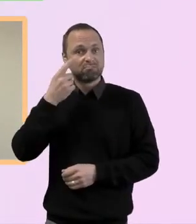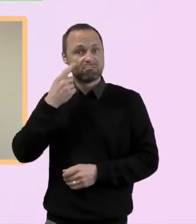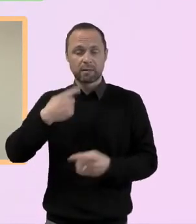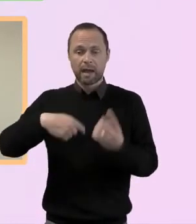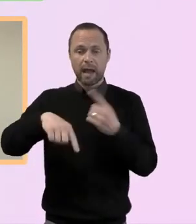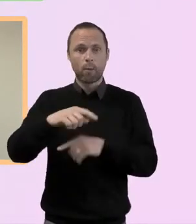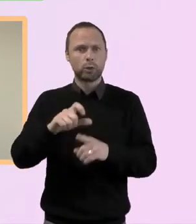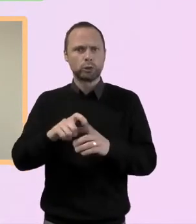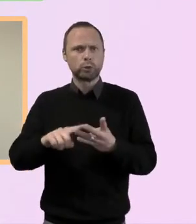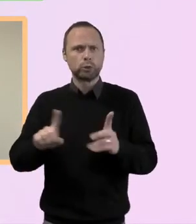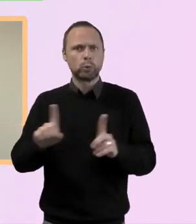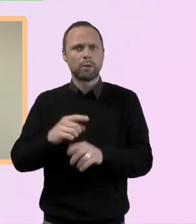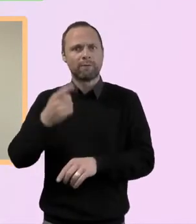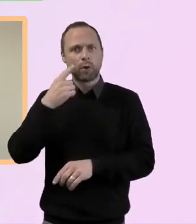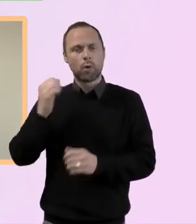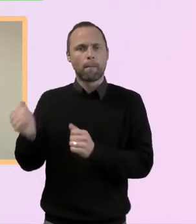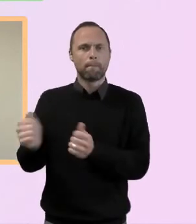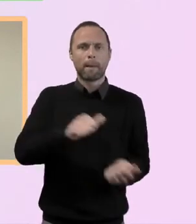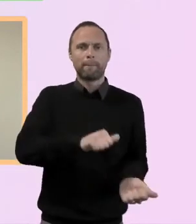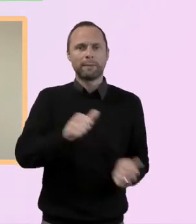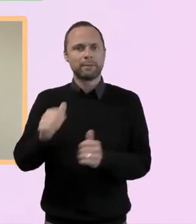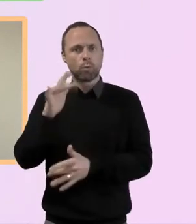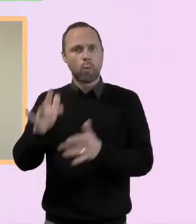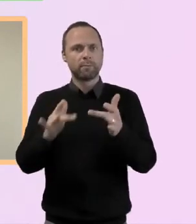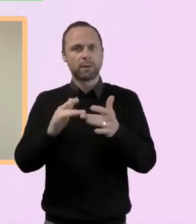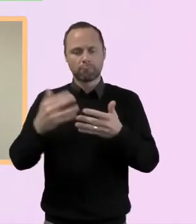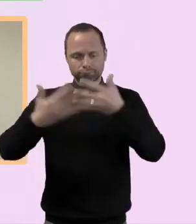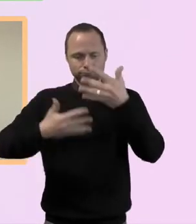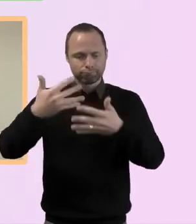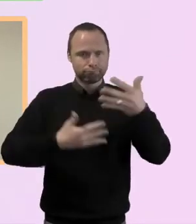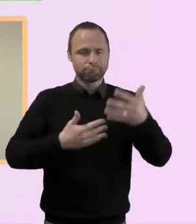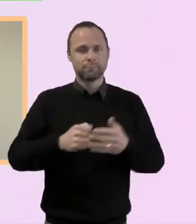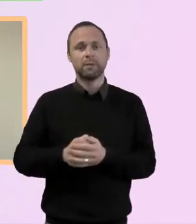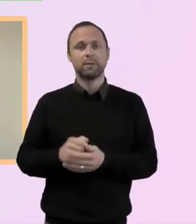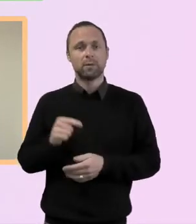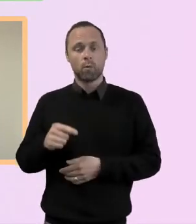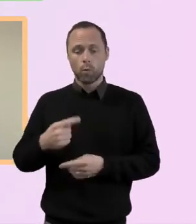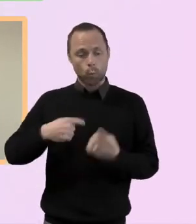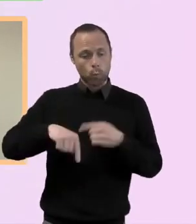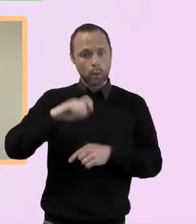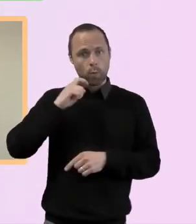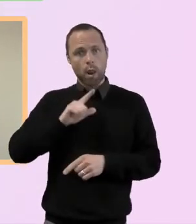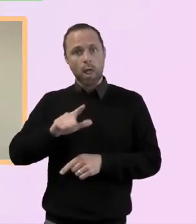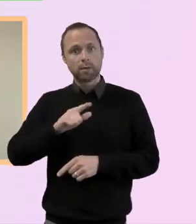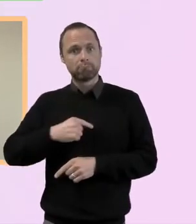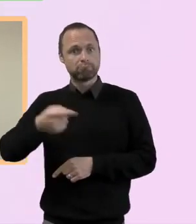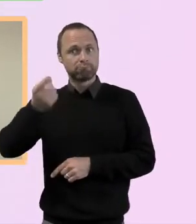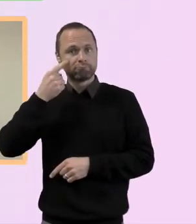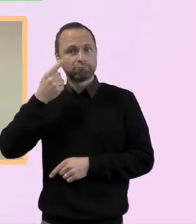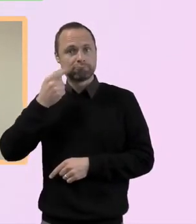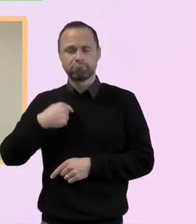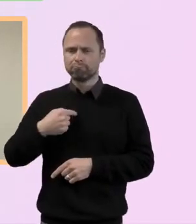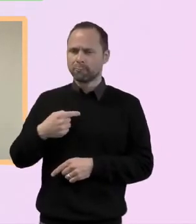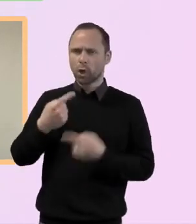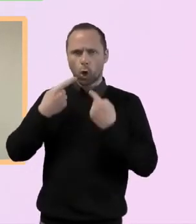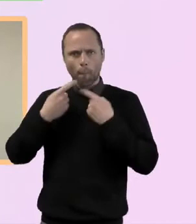us will be certainly looking at some of the questions and comments that came through the session and using those to think about how we best in the future can